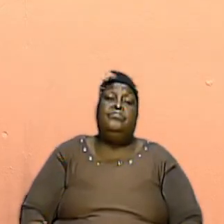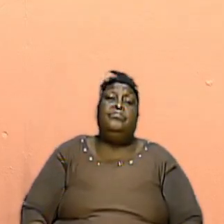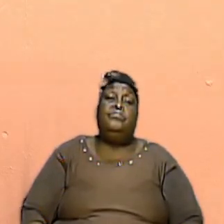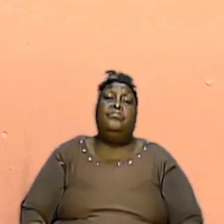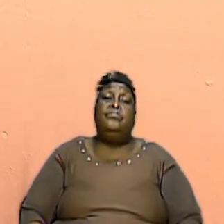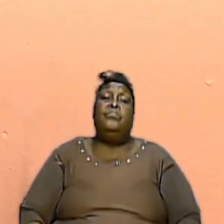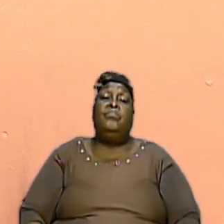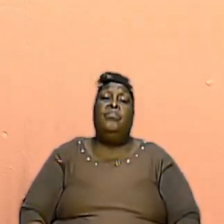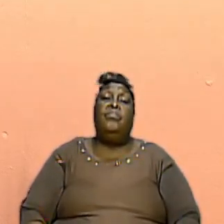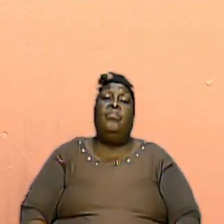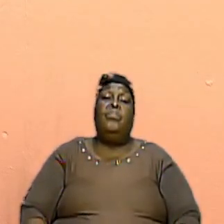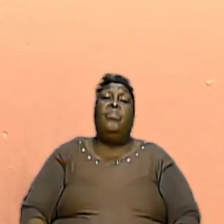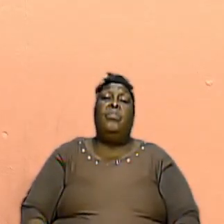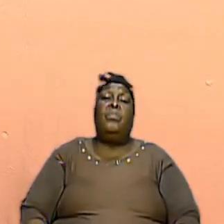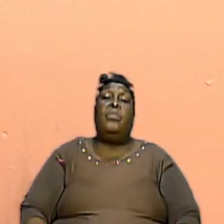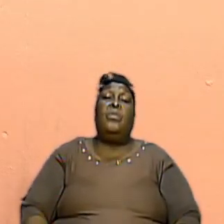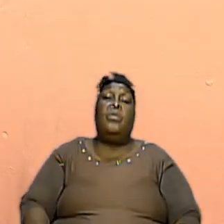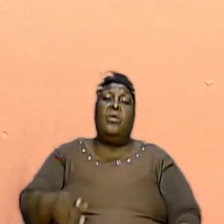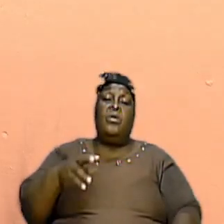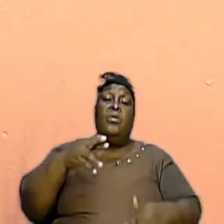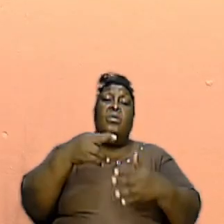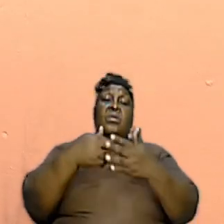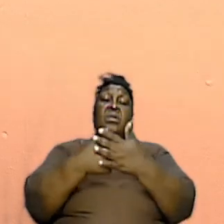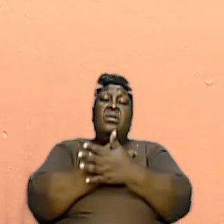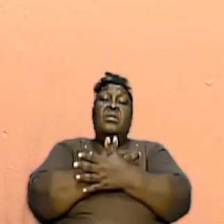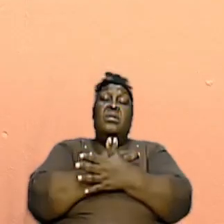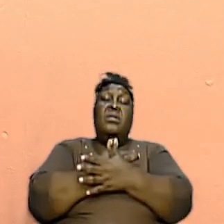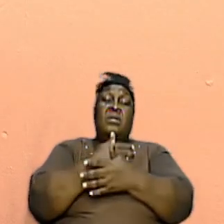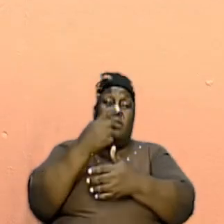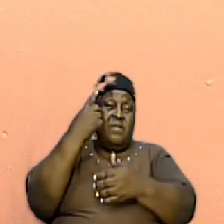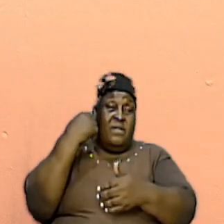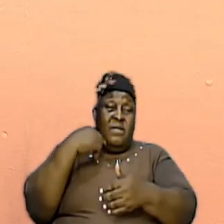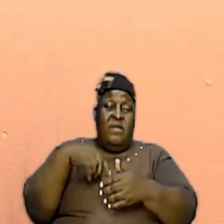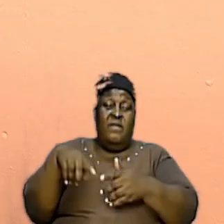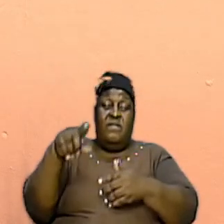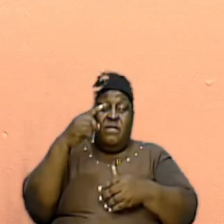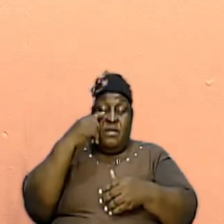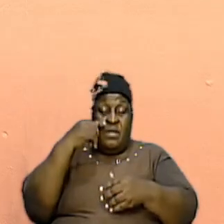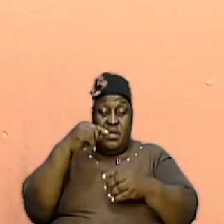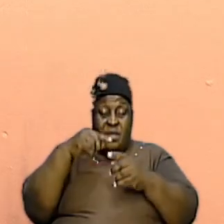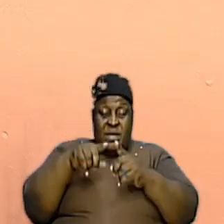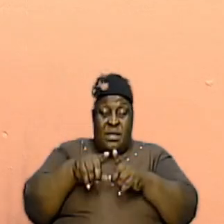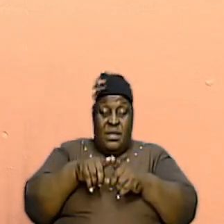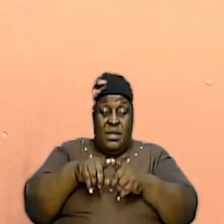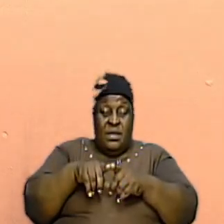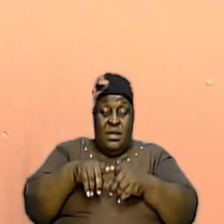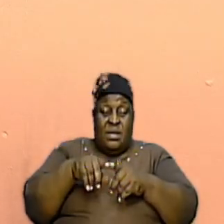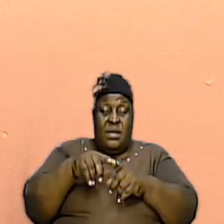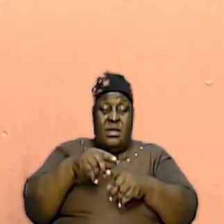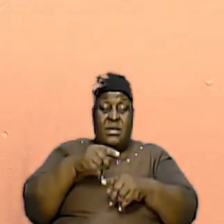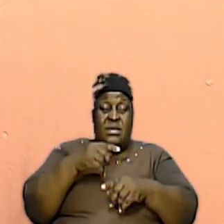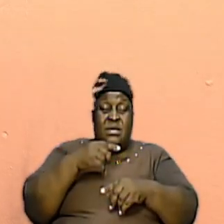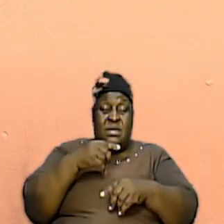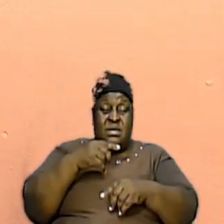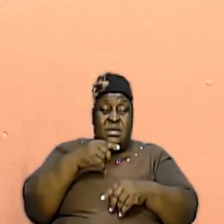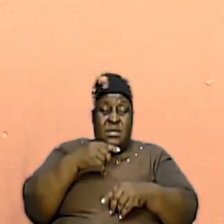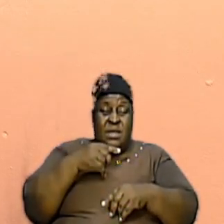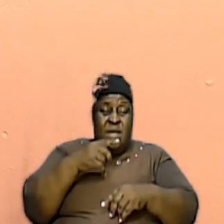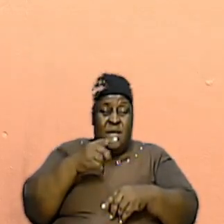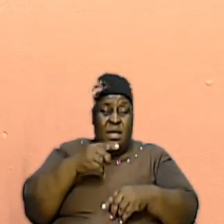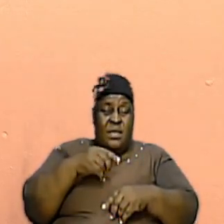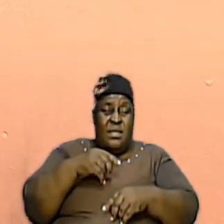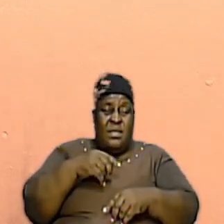reaffirm that point for emphasis I say it again. We